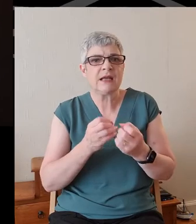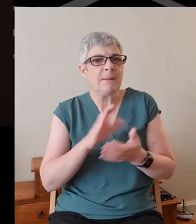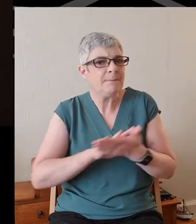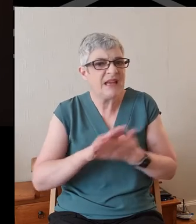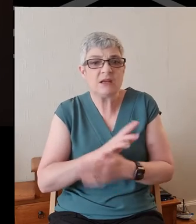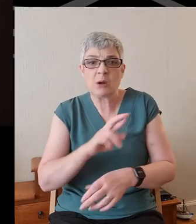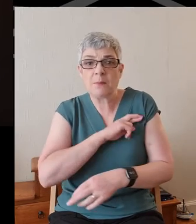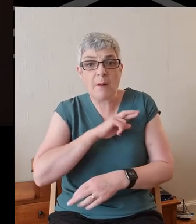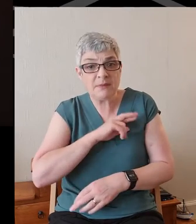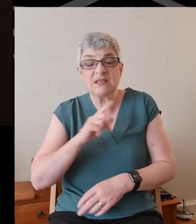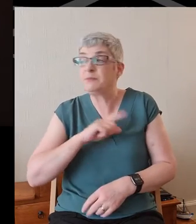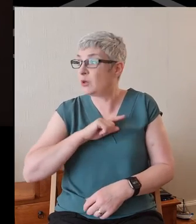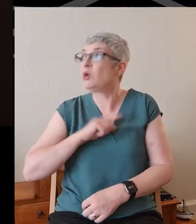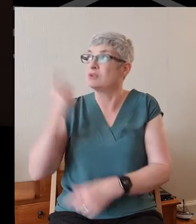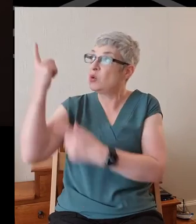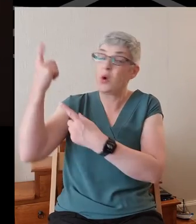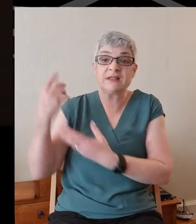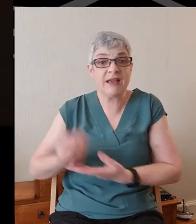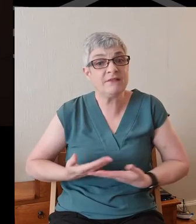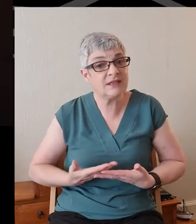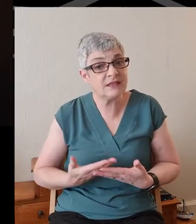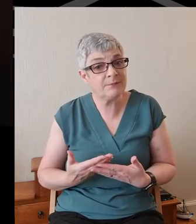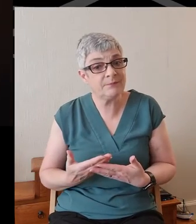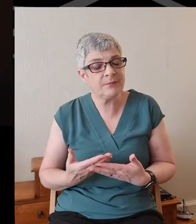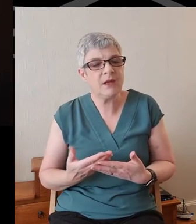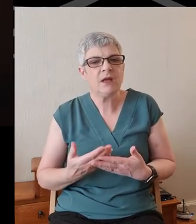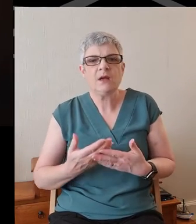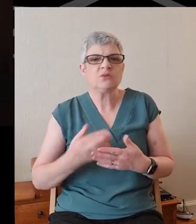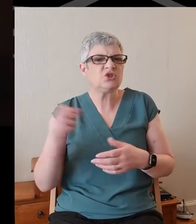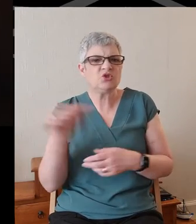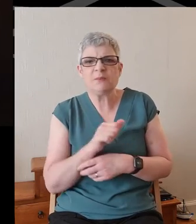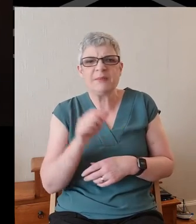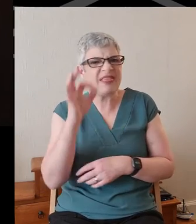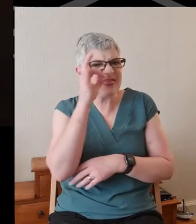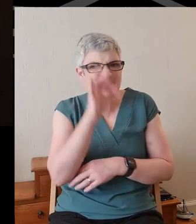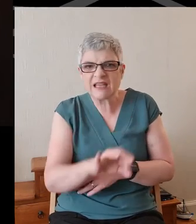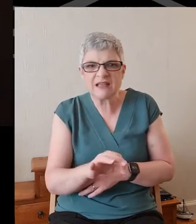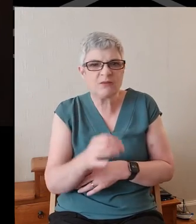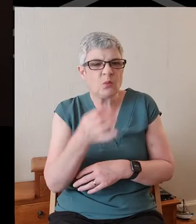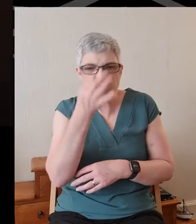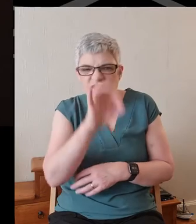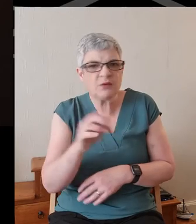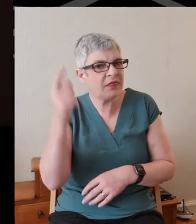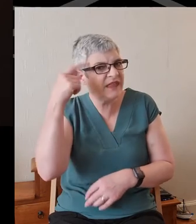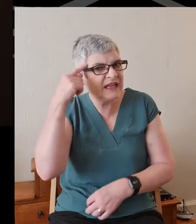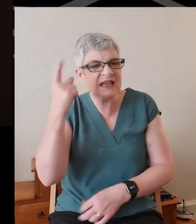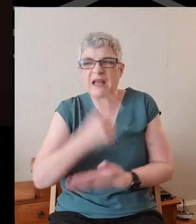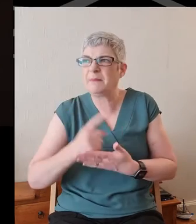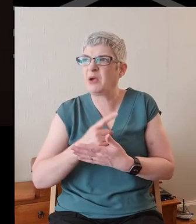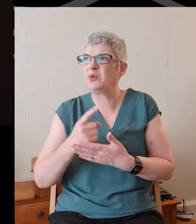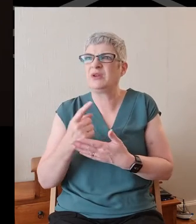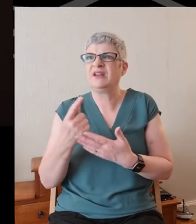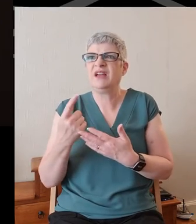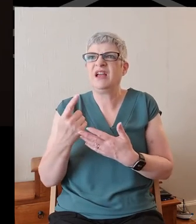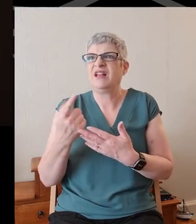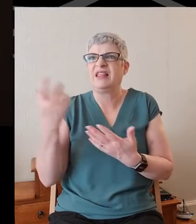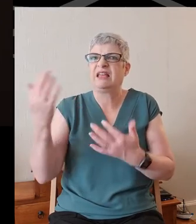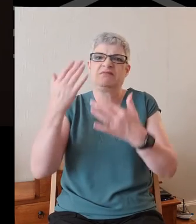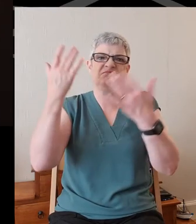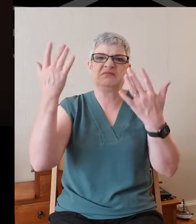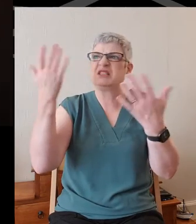Nor do we have to rely on wishful thinking about some ethereal existence that the predeceased might be tasting.